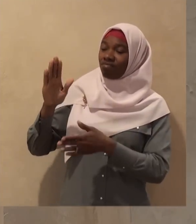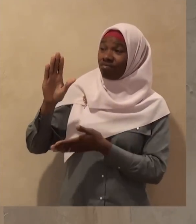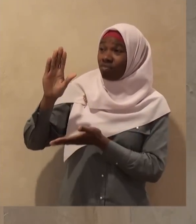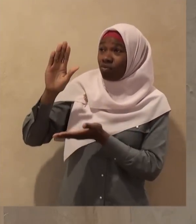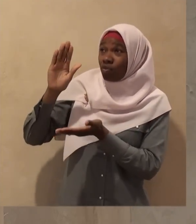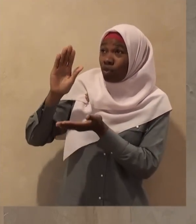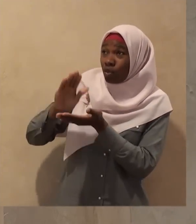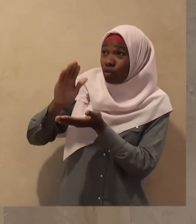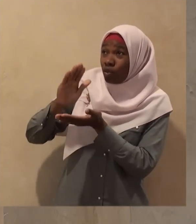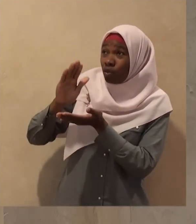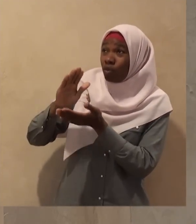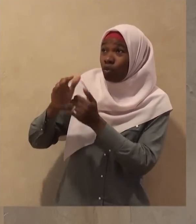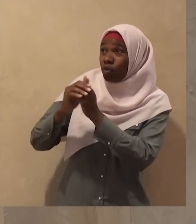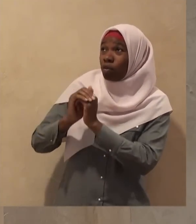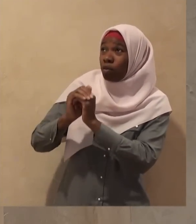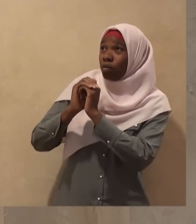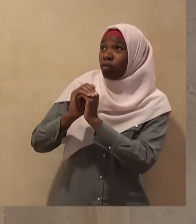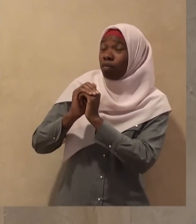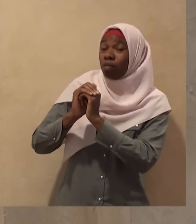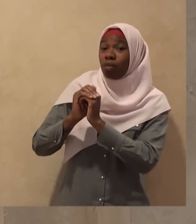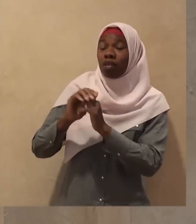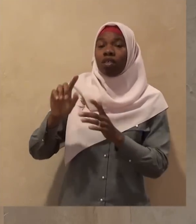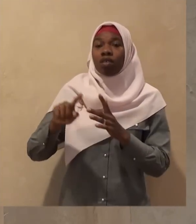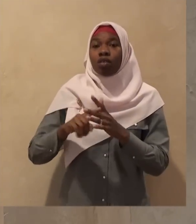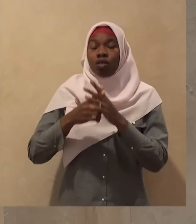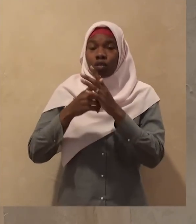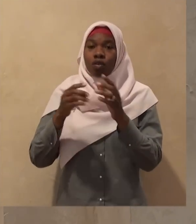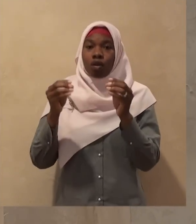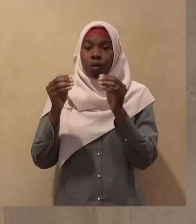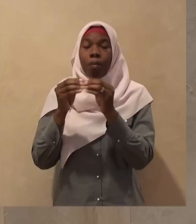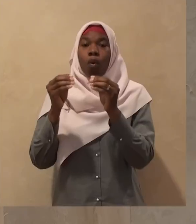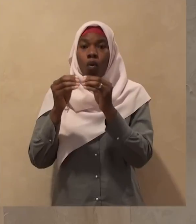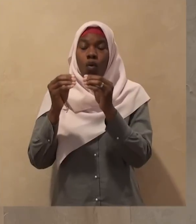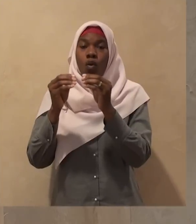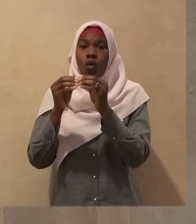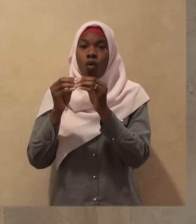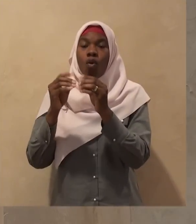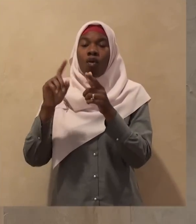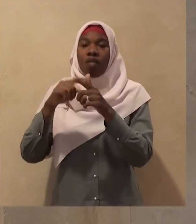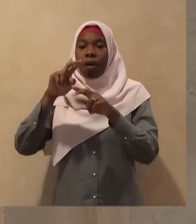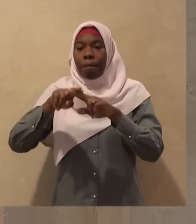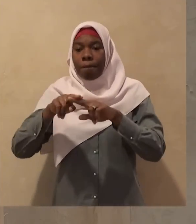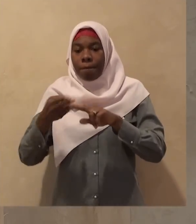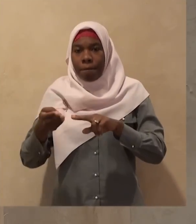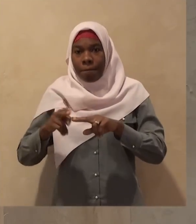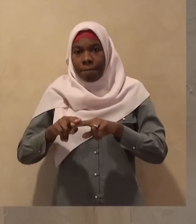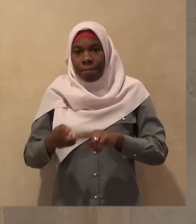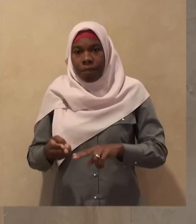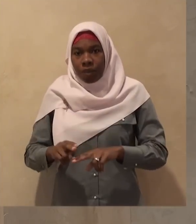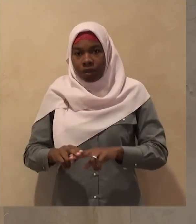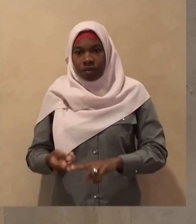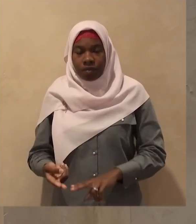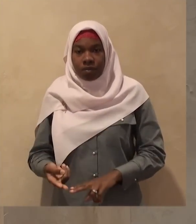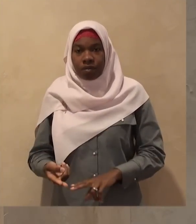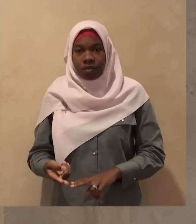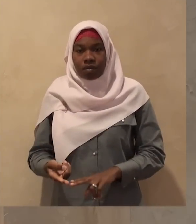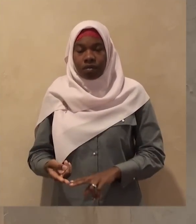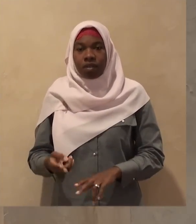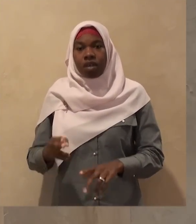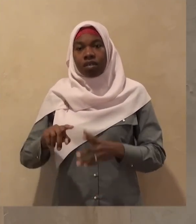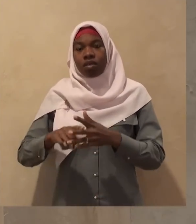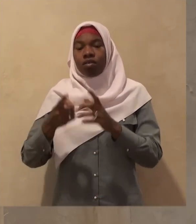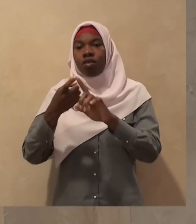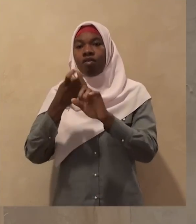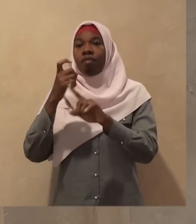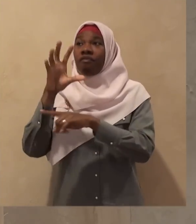it five so the prayer the obligatory prayer five but there are fifty in reward because every